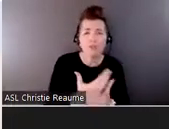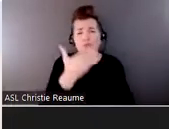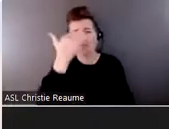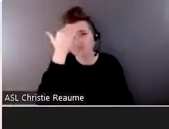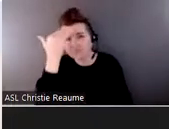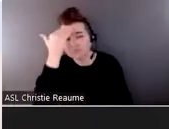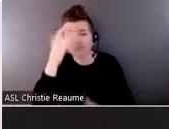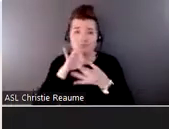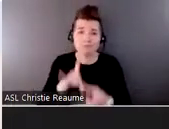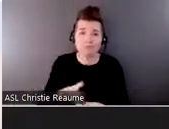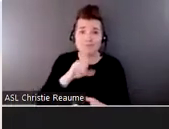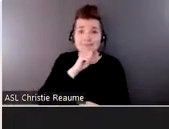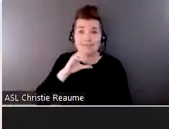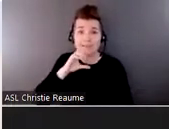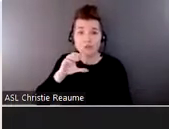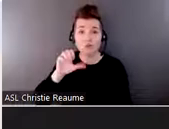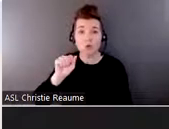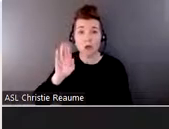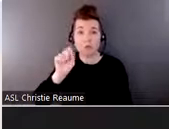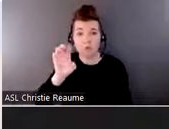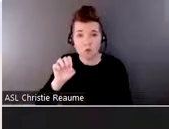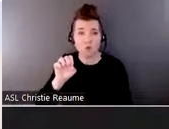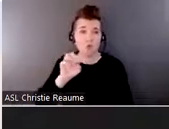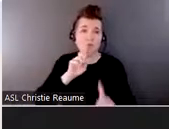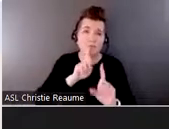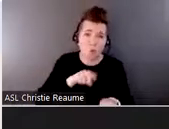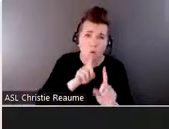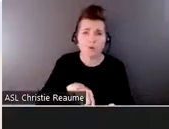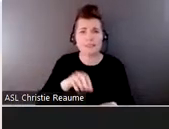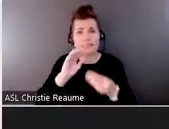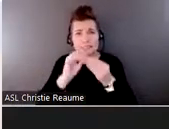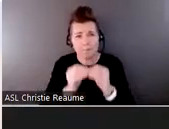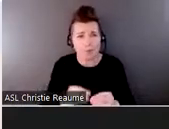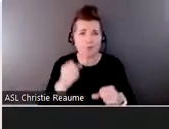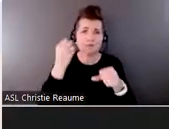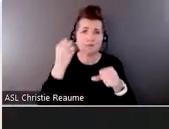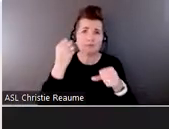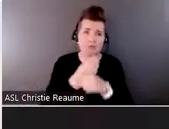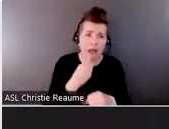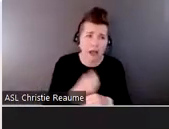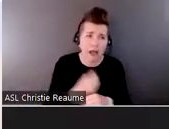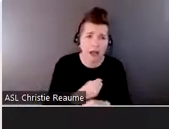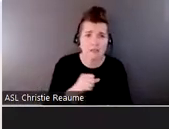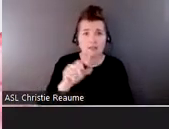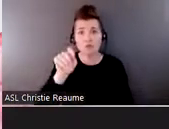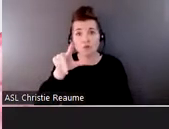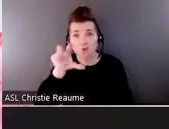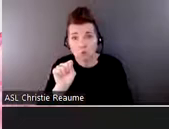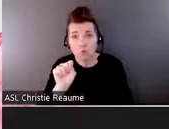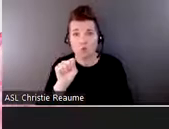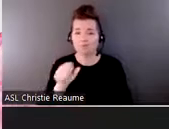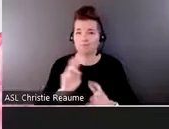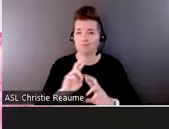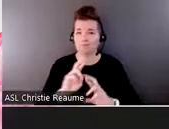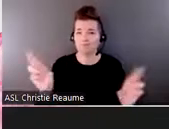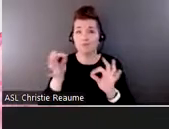reports, etc. Lots of tools available for people to download for free. Now I'd like to turn it